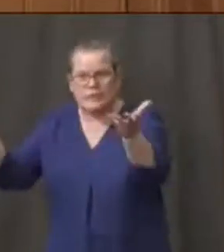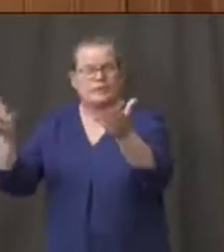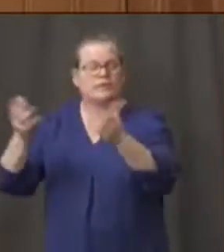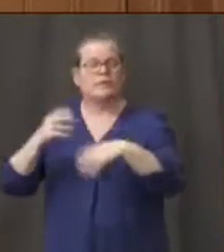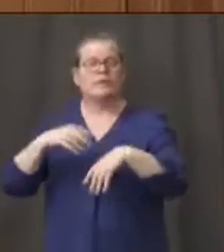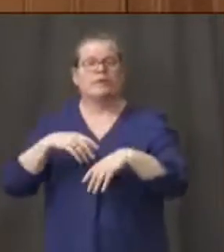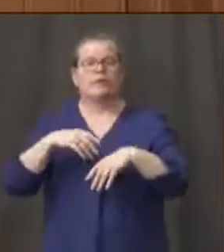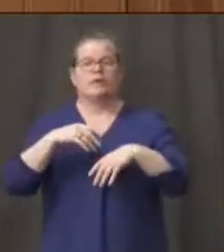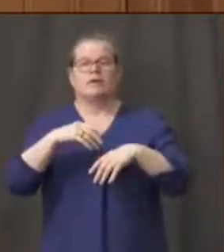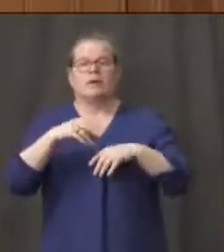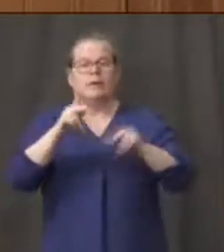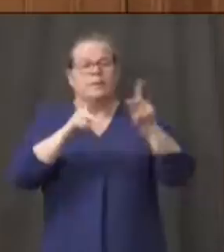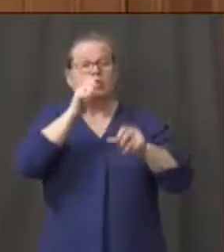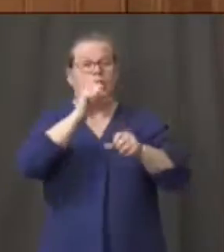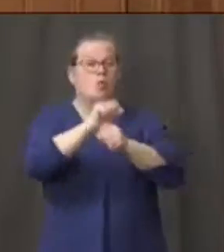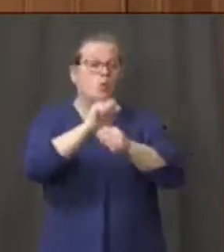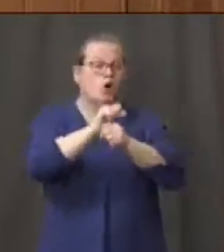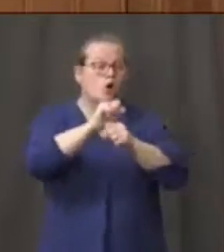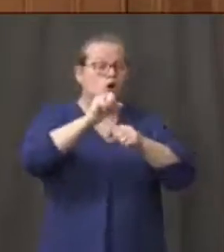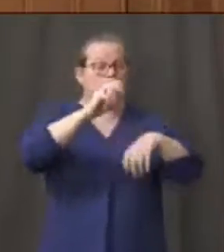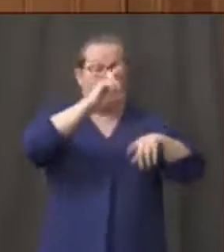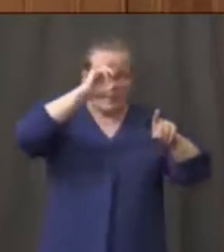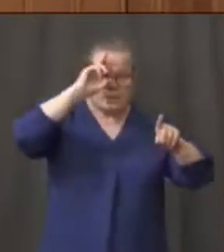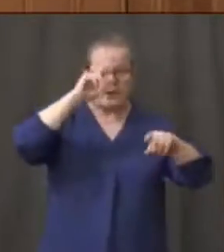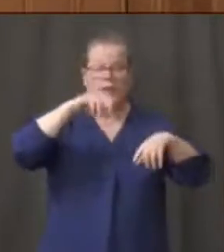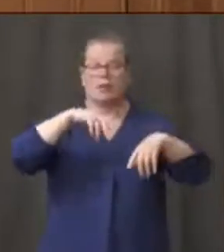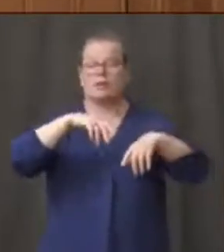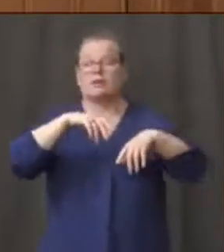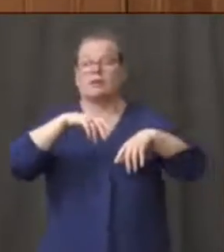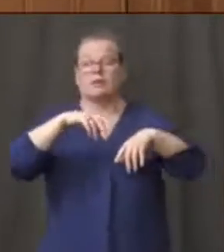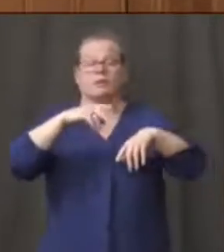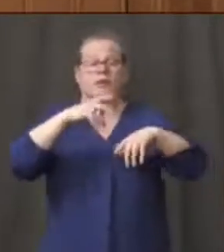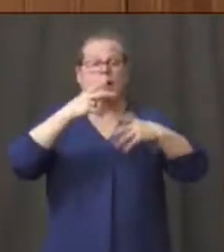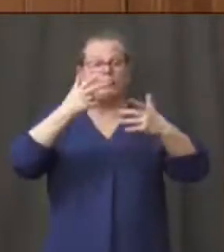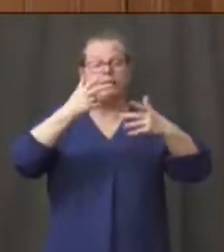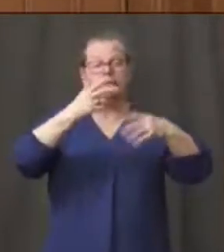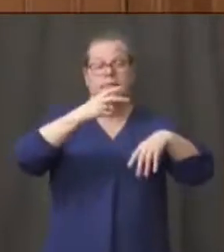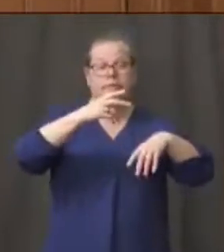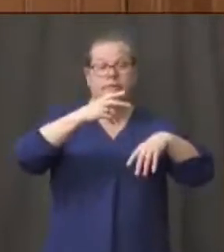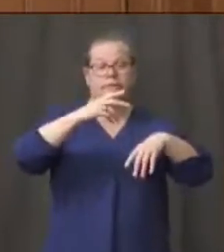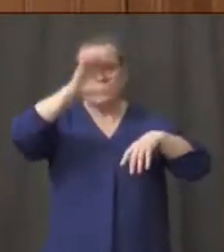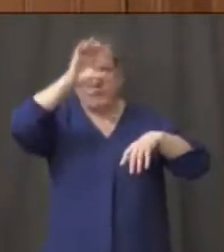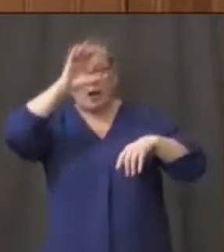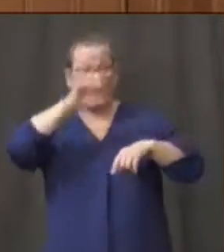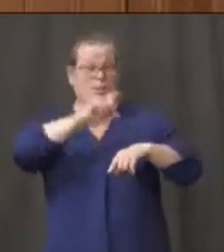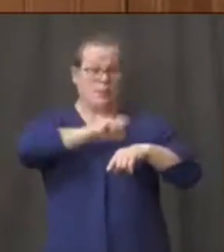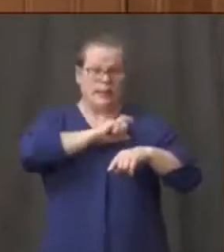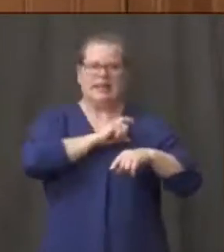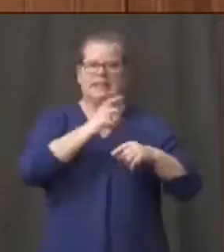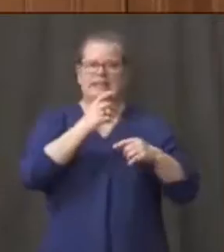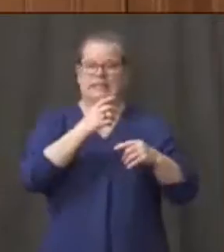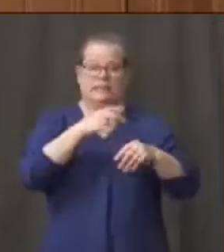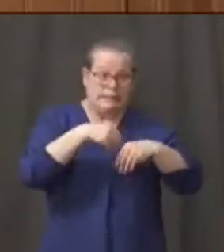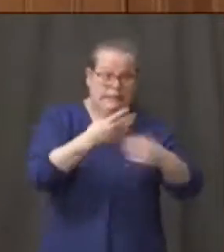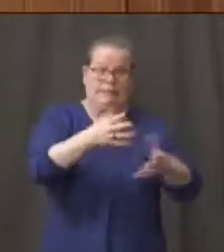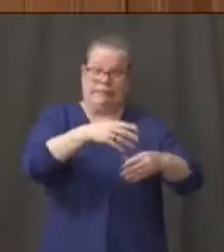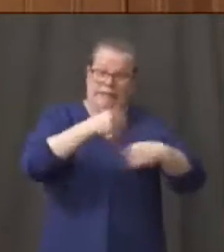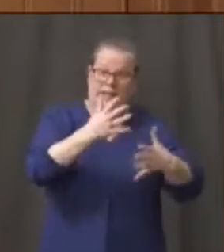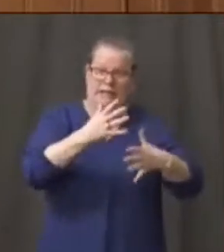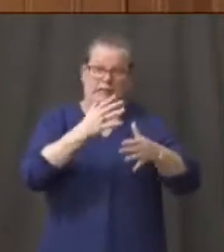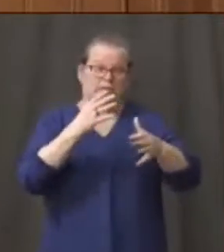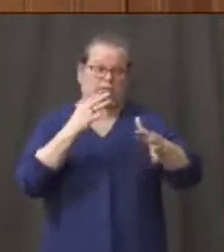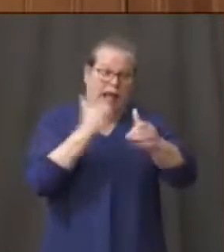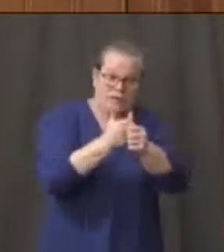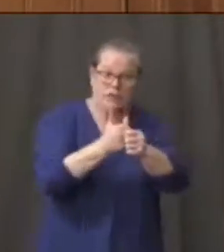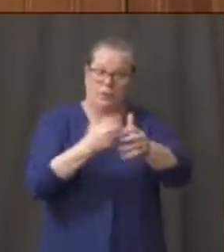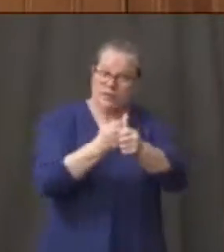to give our first responders and our hospitals more than the kind of weak supply that they have at any point in time and get into a more comfortable position, knowing that we're going